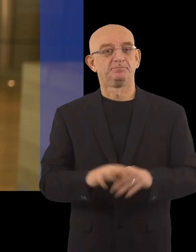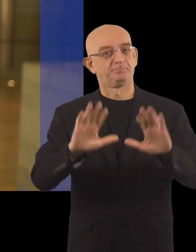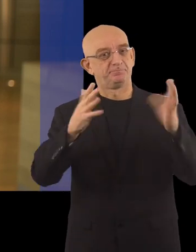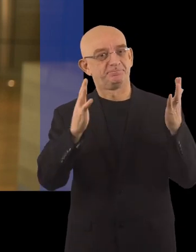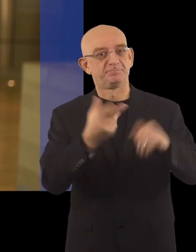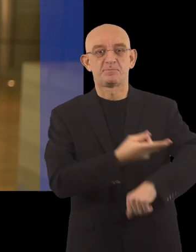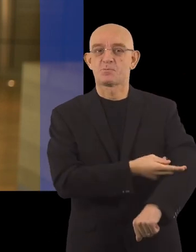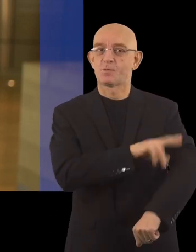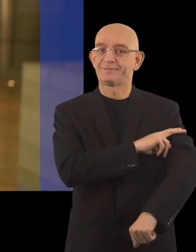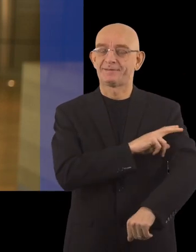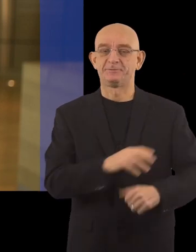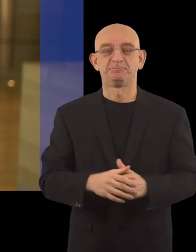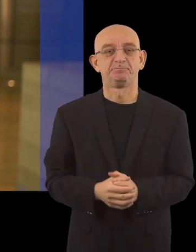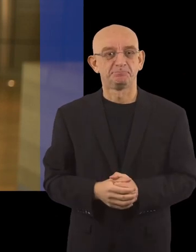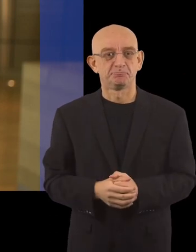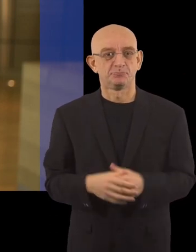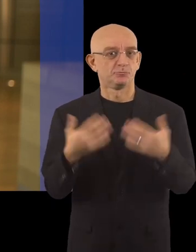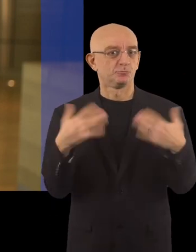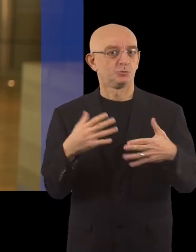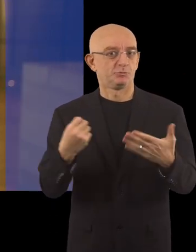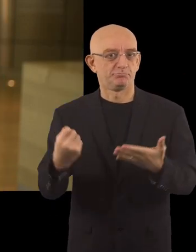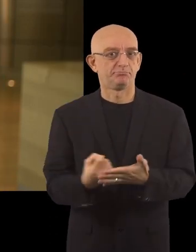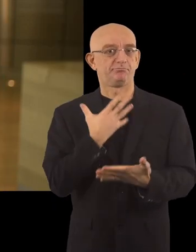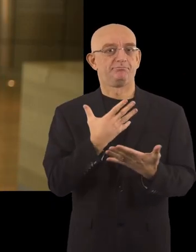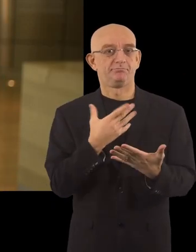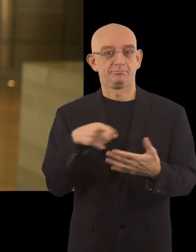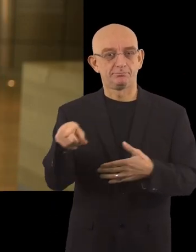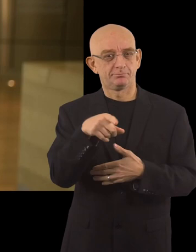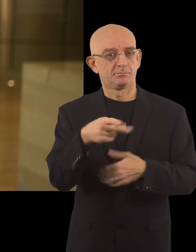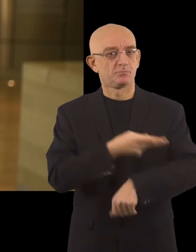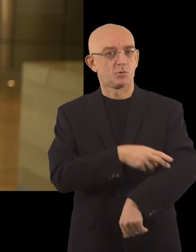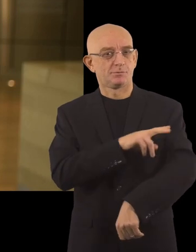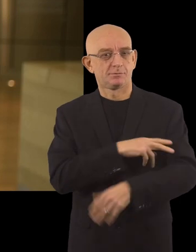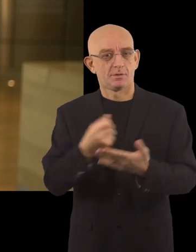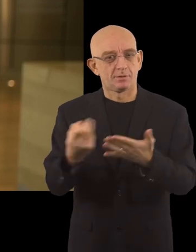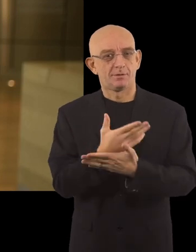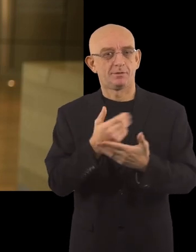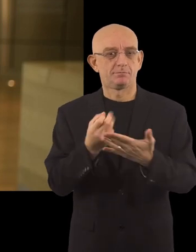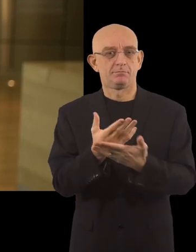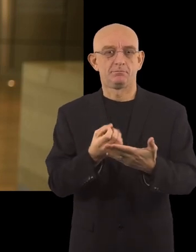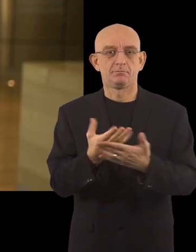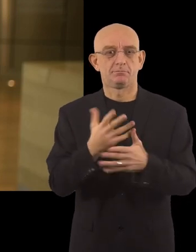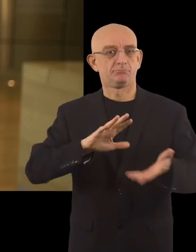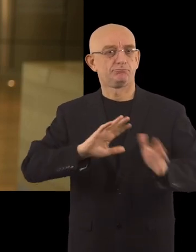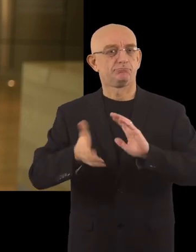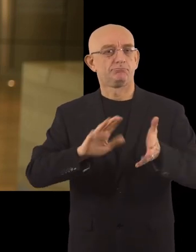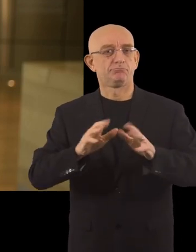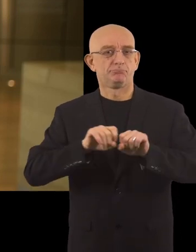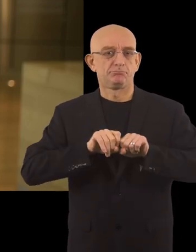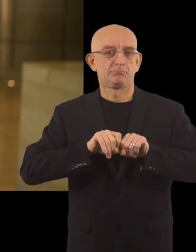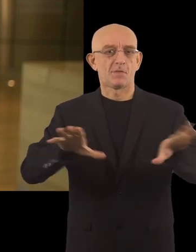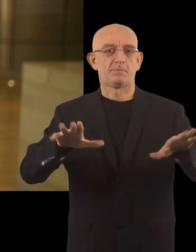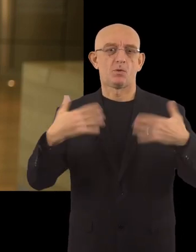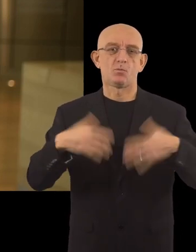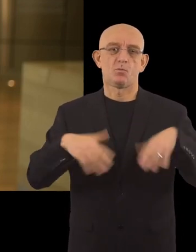Congratulations, Poznań. It was inspiring to see that you provided daily information in sign language. I